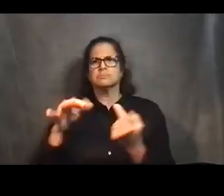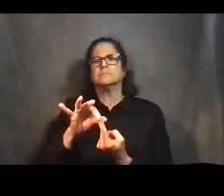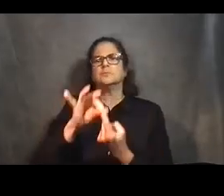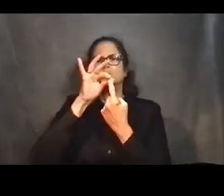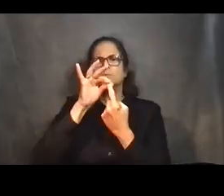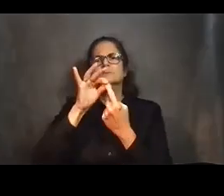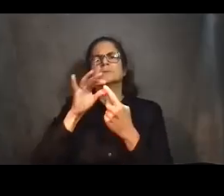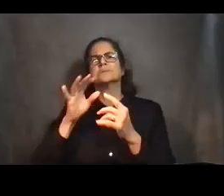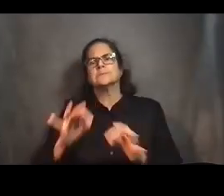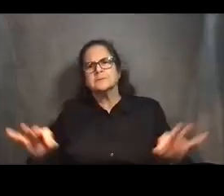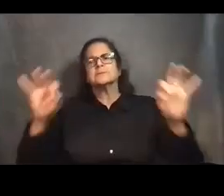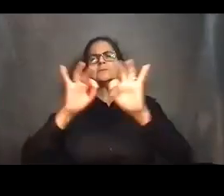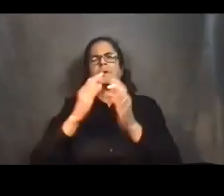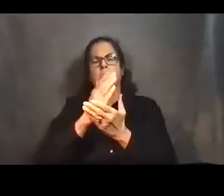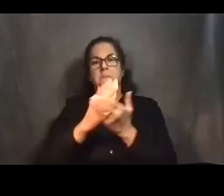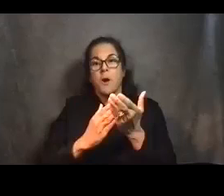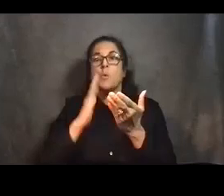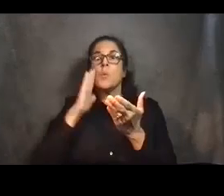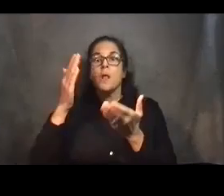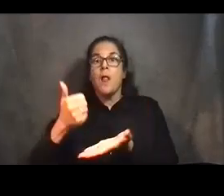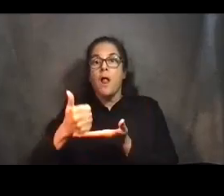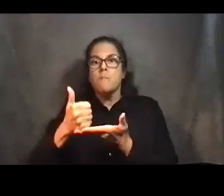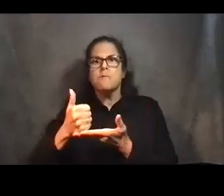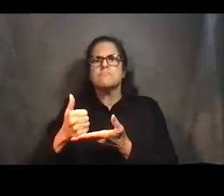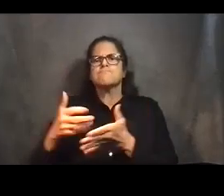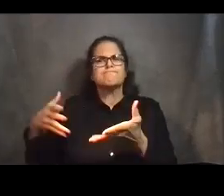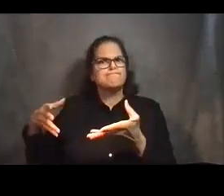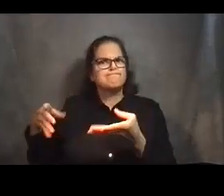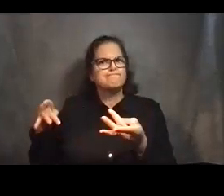that will help make this project move along quicker.